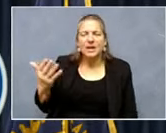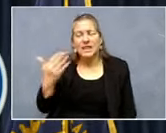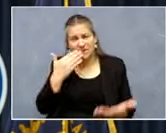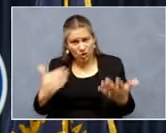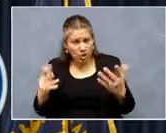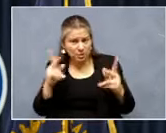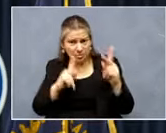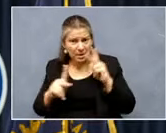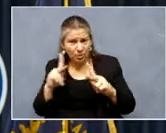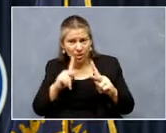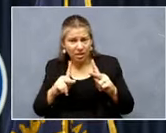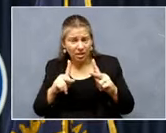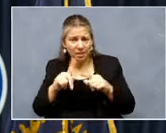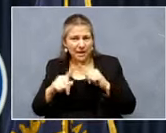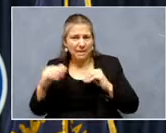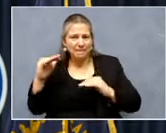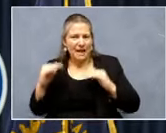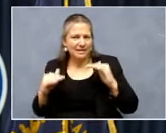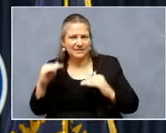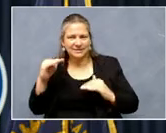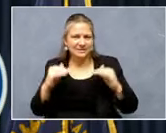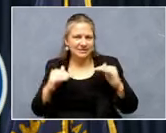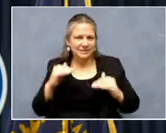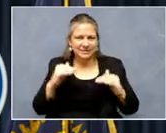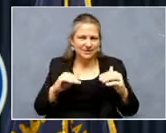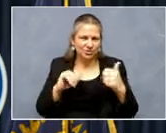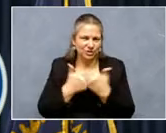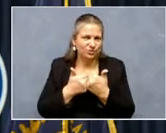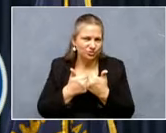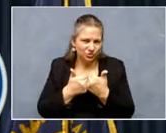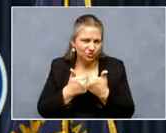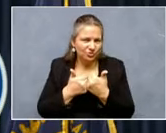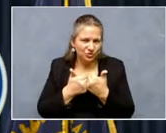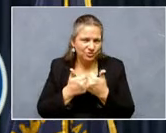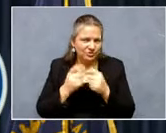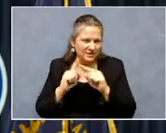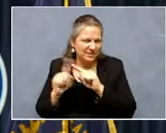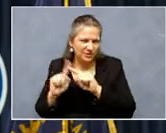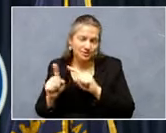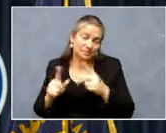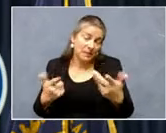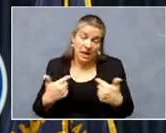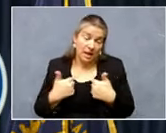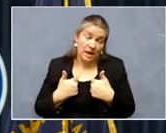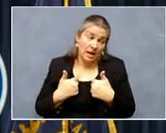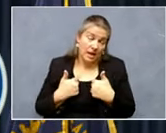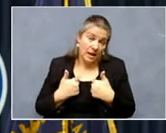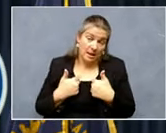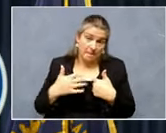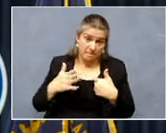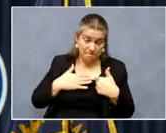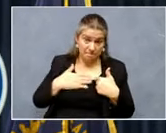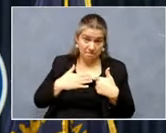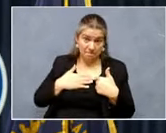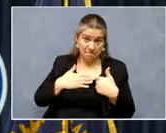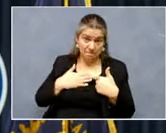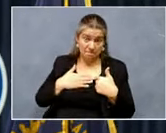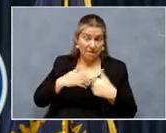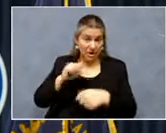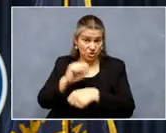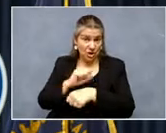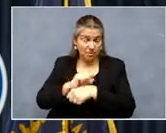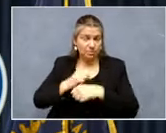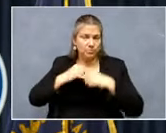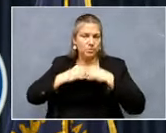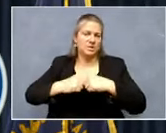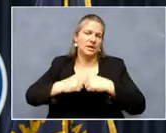balancing the challenges out there in, in different ways. I certainly, I mean, my, my job is to protect the people of